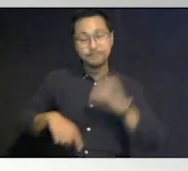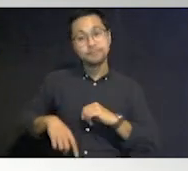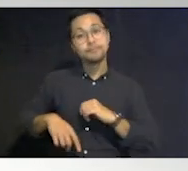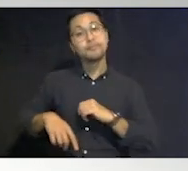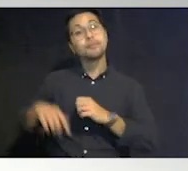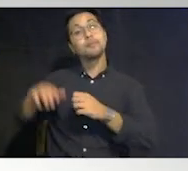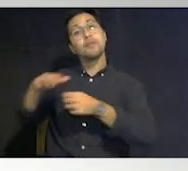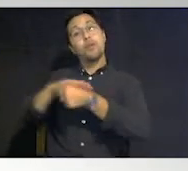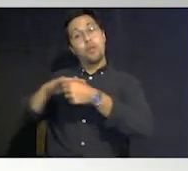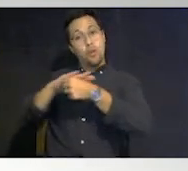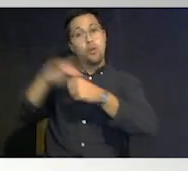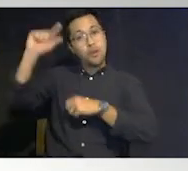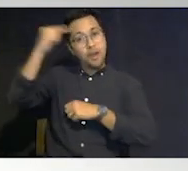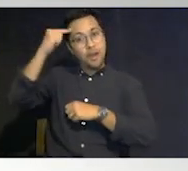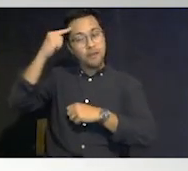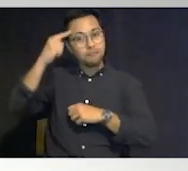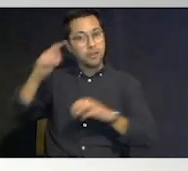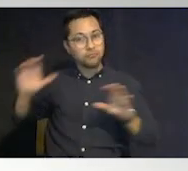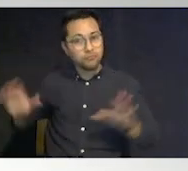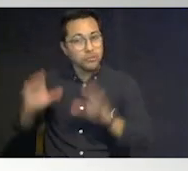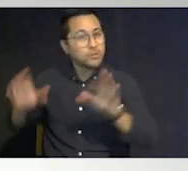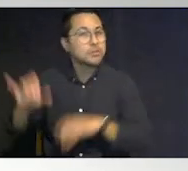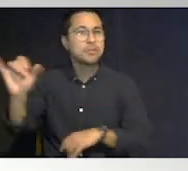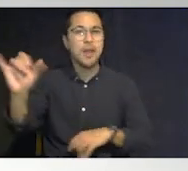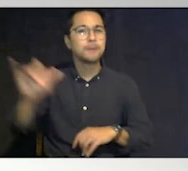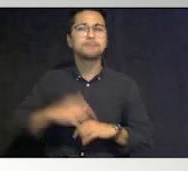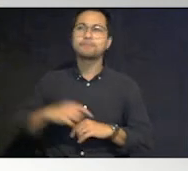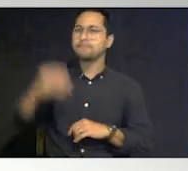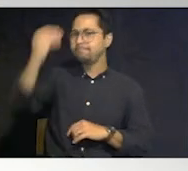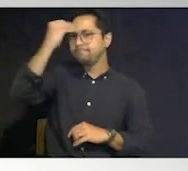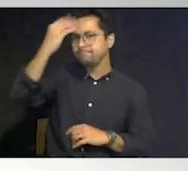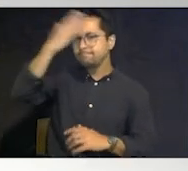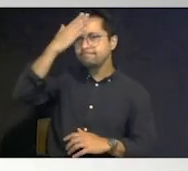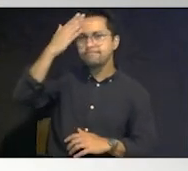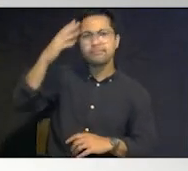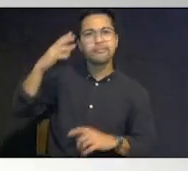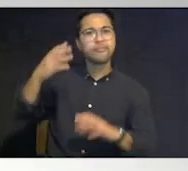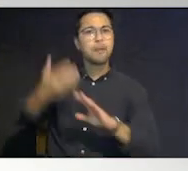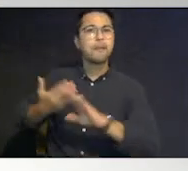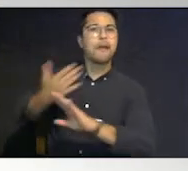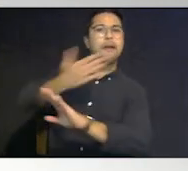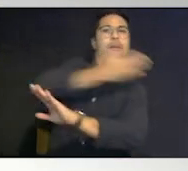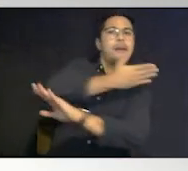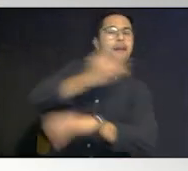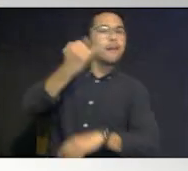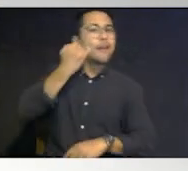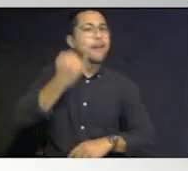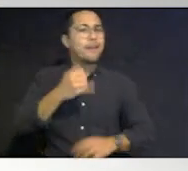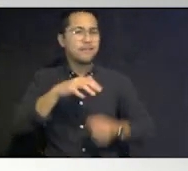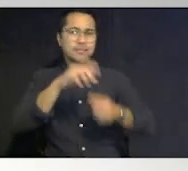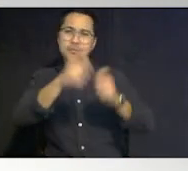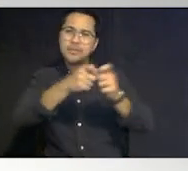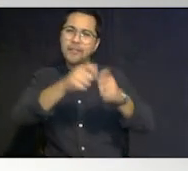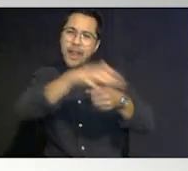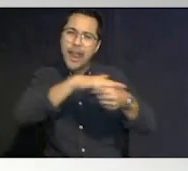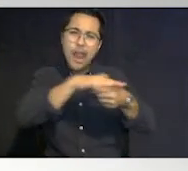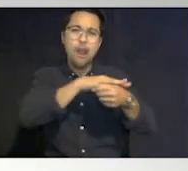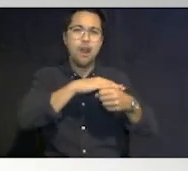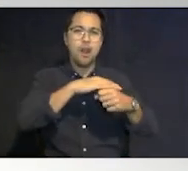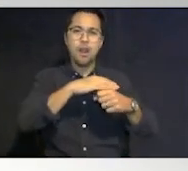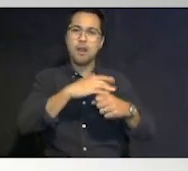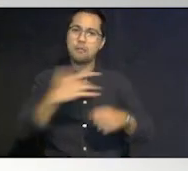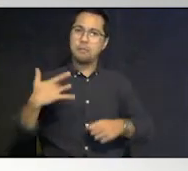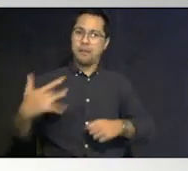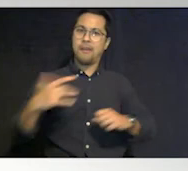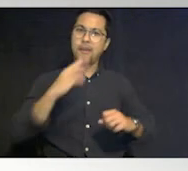the same thing you know they're learning lessons from past events if areas are prone to flooding then they're they're going to look at drainage infrastructure and